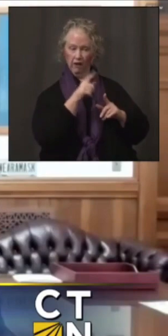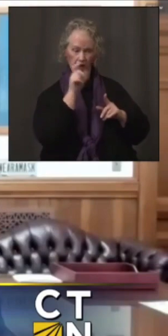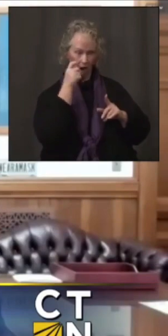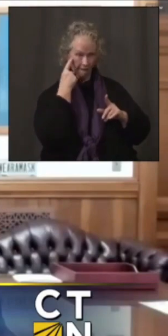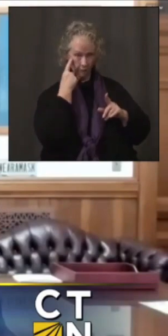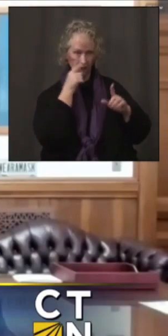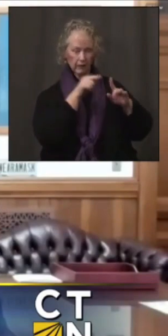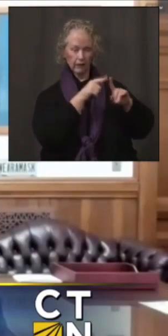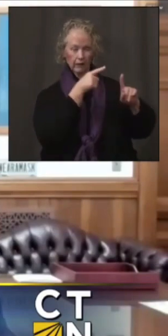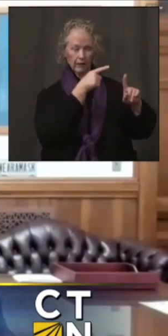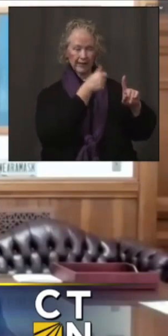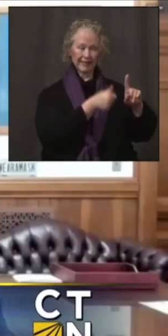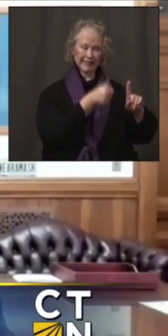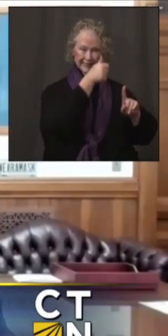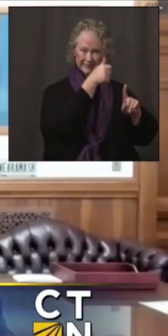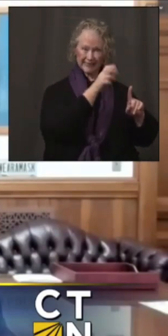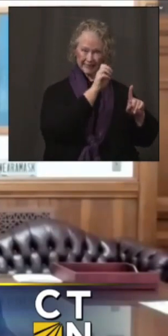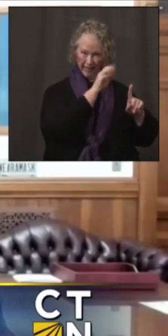executive branch is.